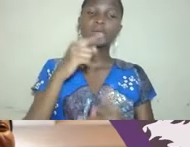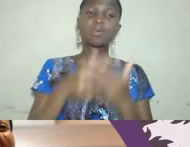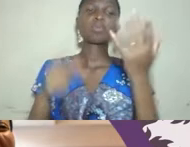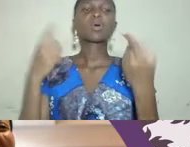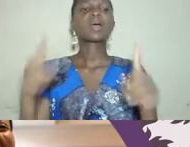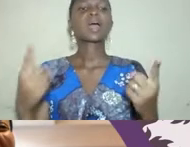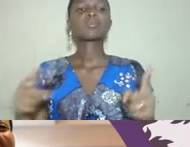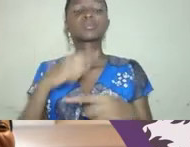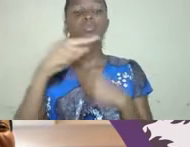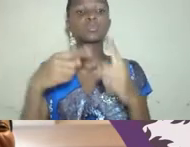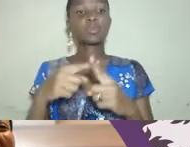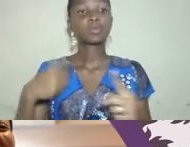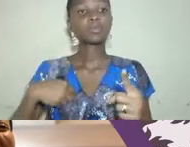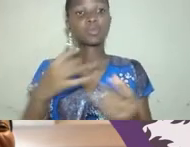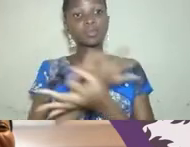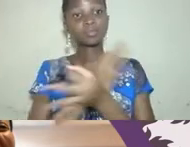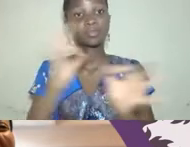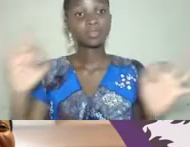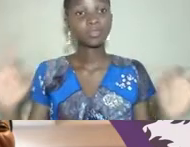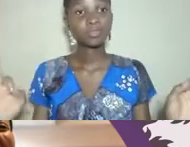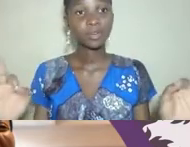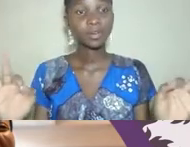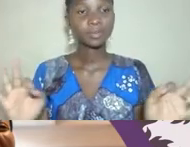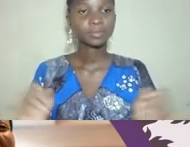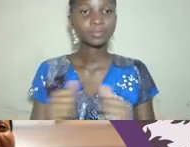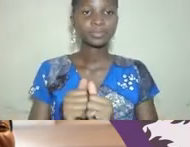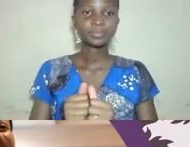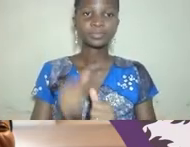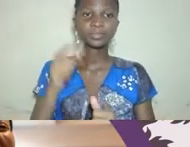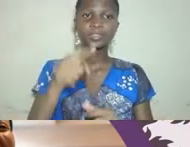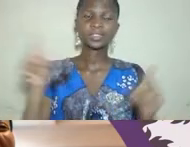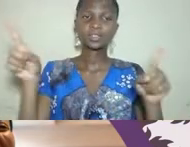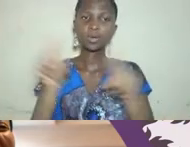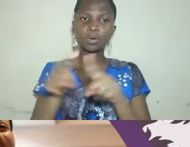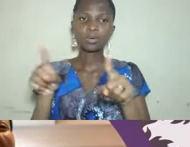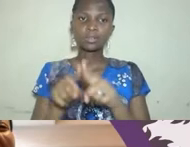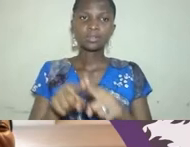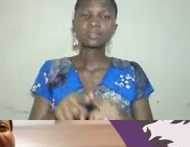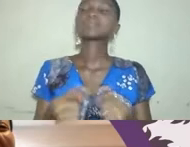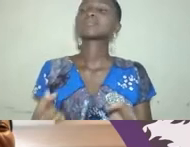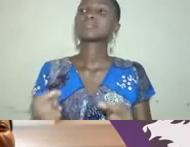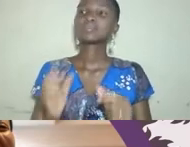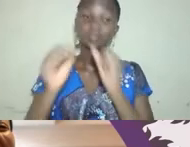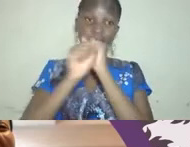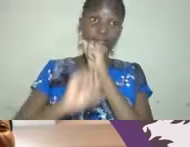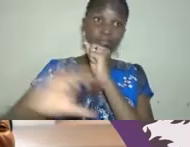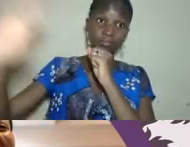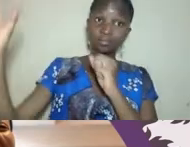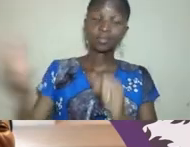liberation and the longing for that. It's also like a radical declaration of not settling